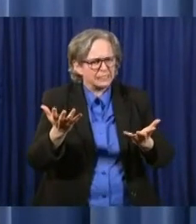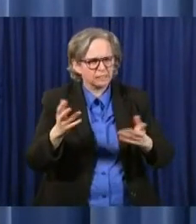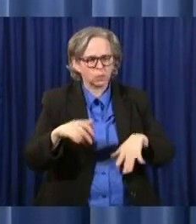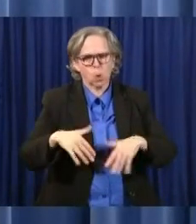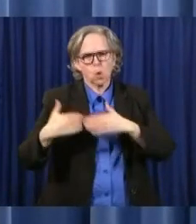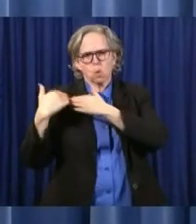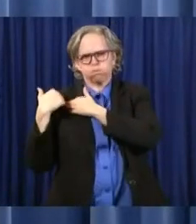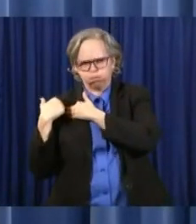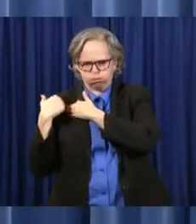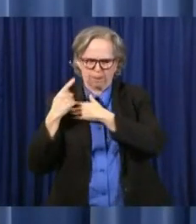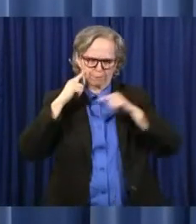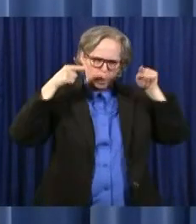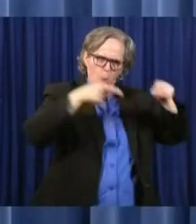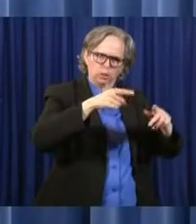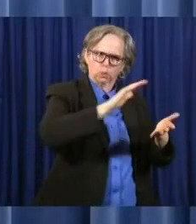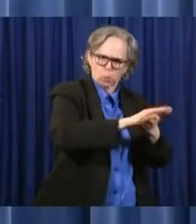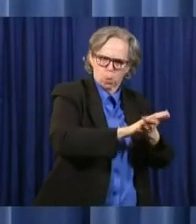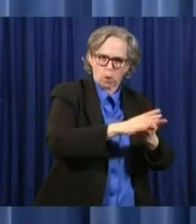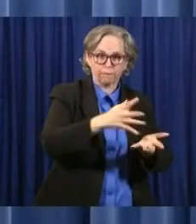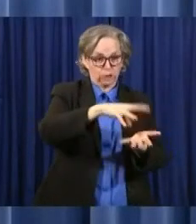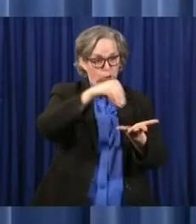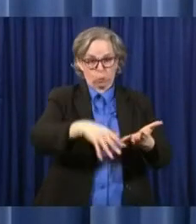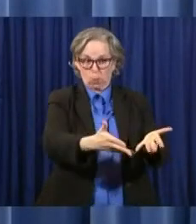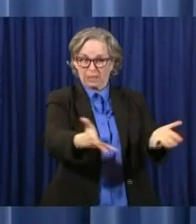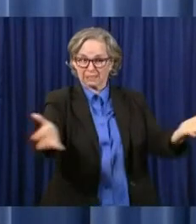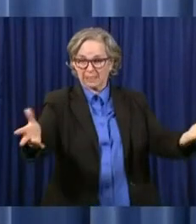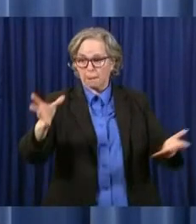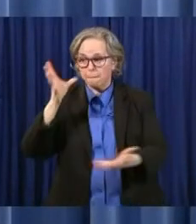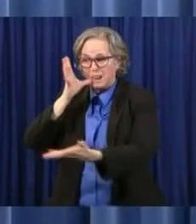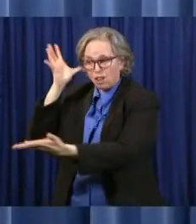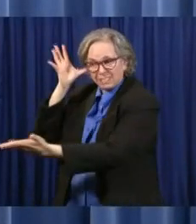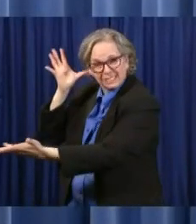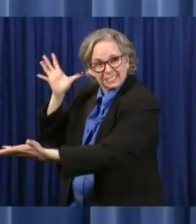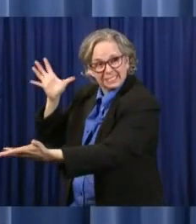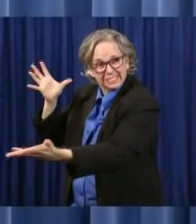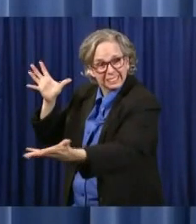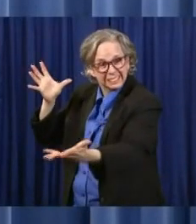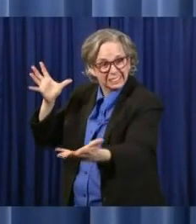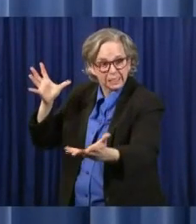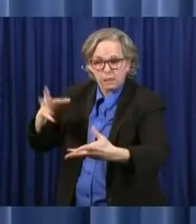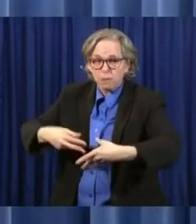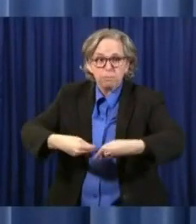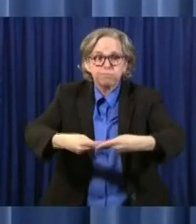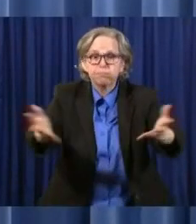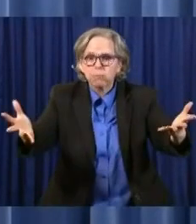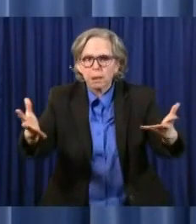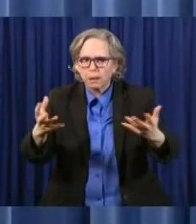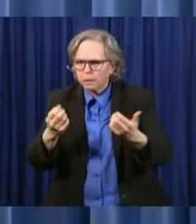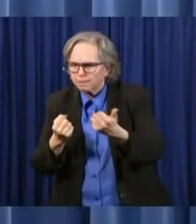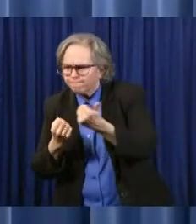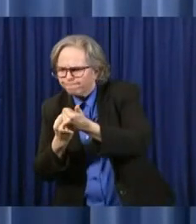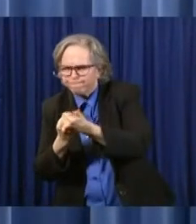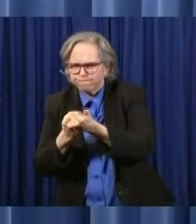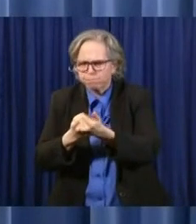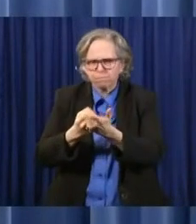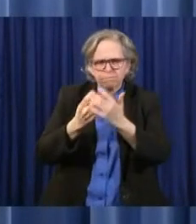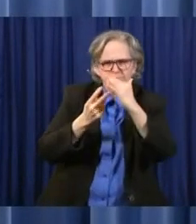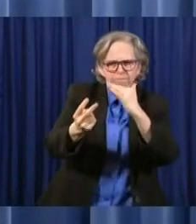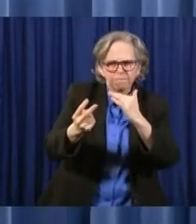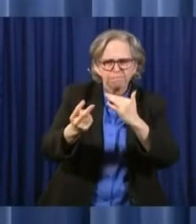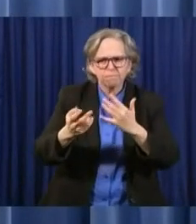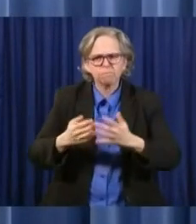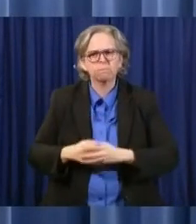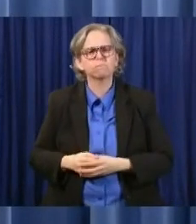to our parents, to give them as much predictability as we can. And so if we do not make these cuts